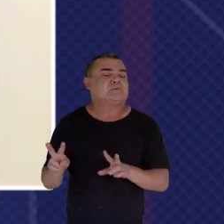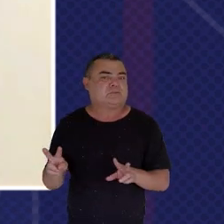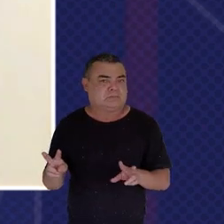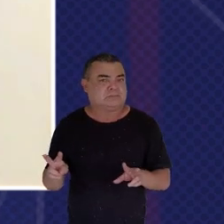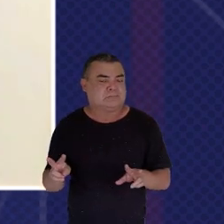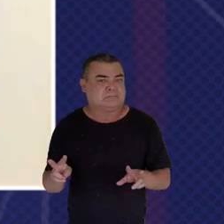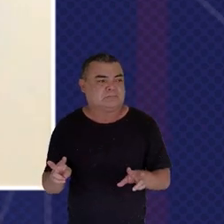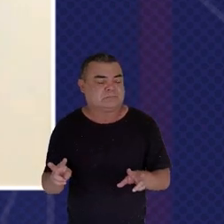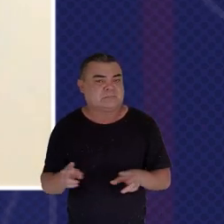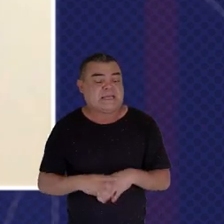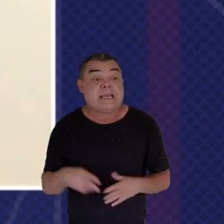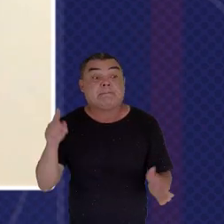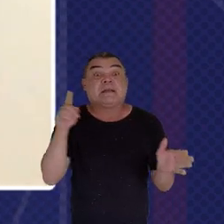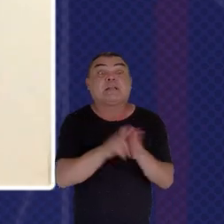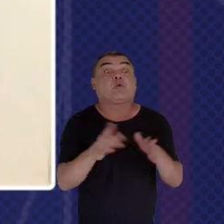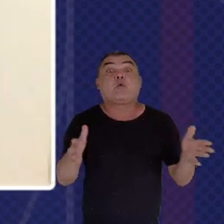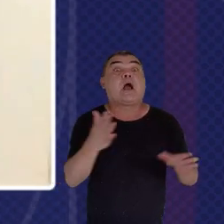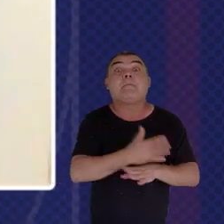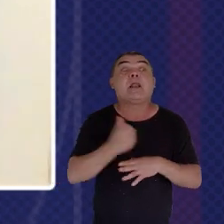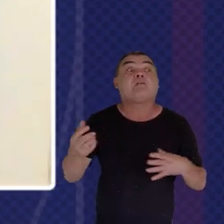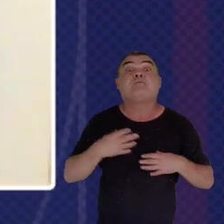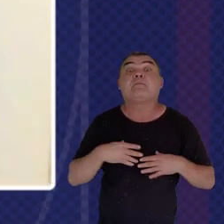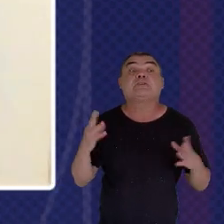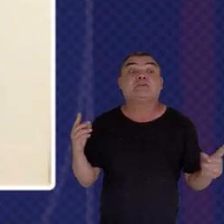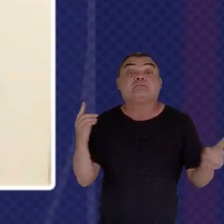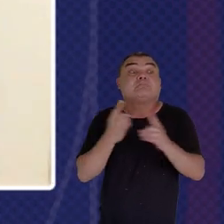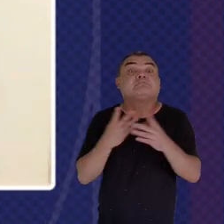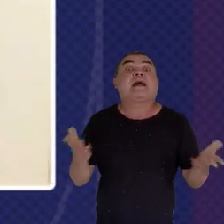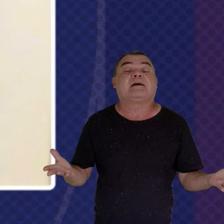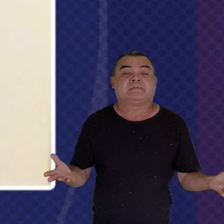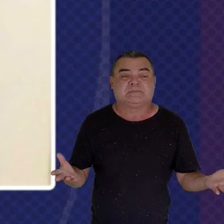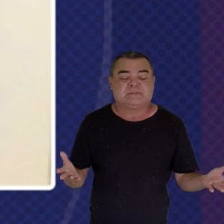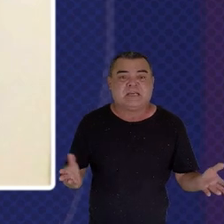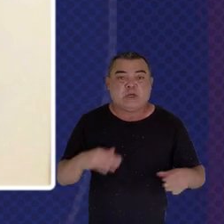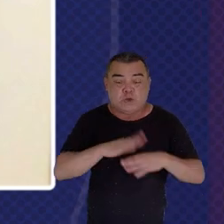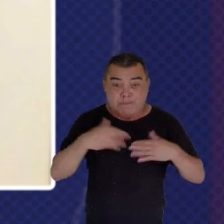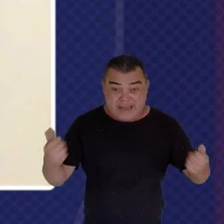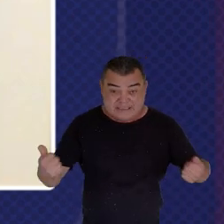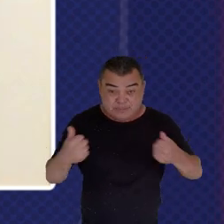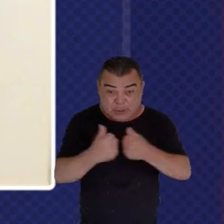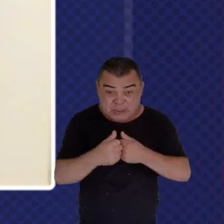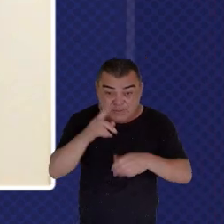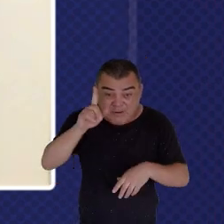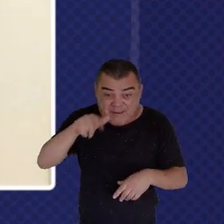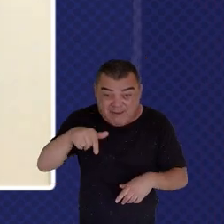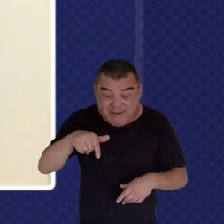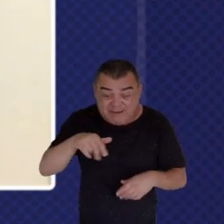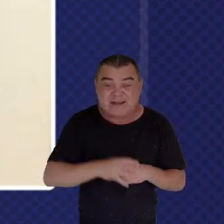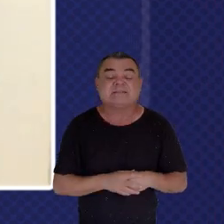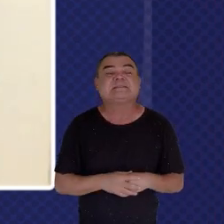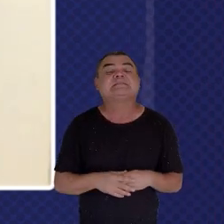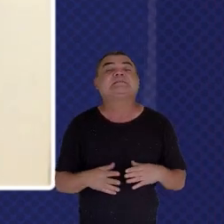And the Closest Was CIMIC Which is The civil Military Corporation